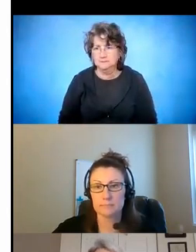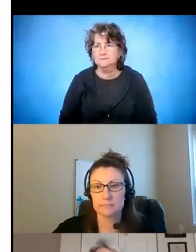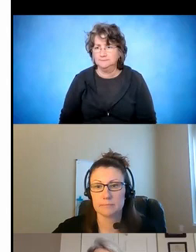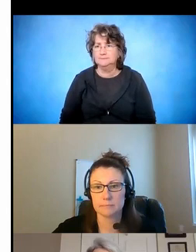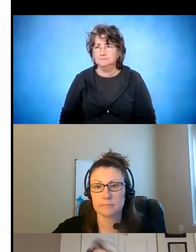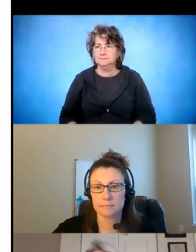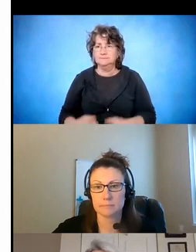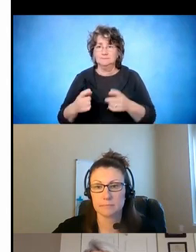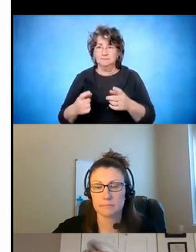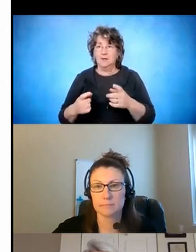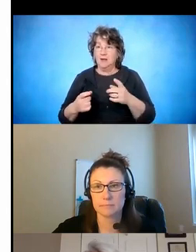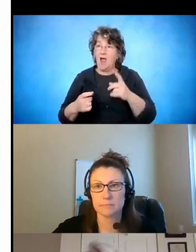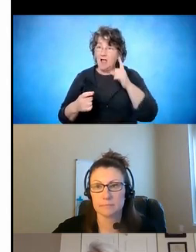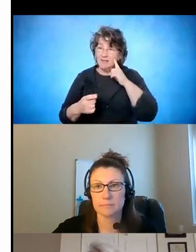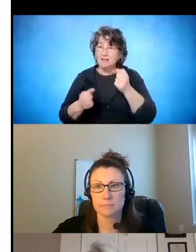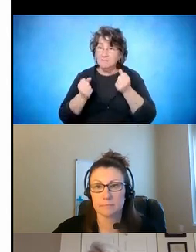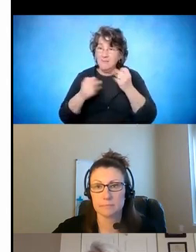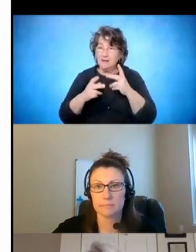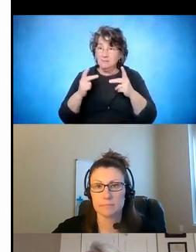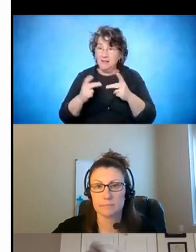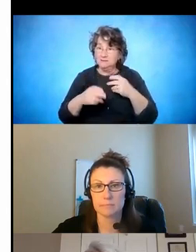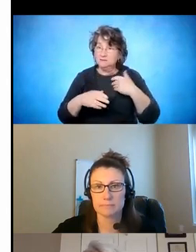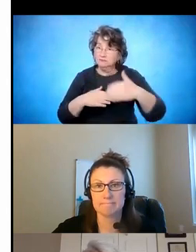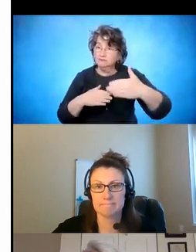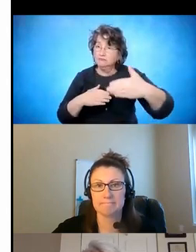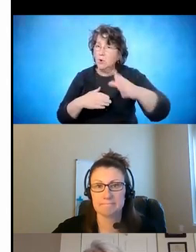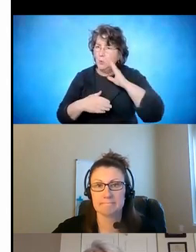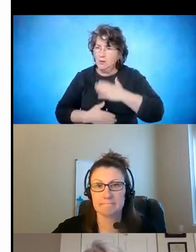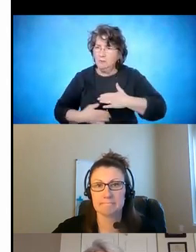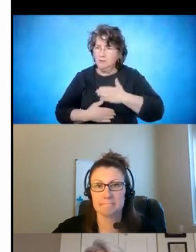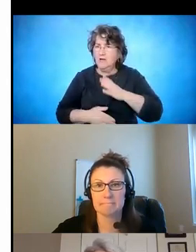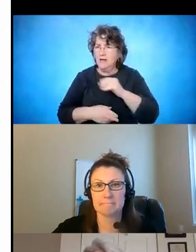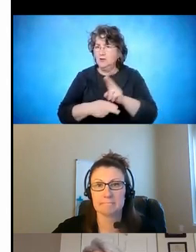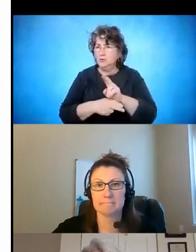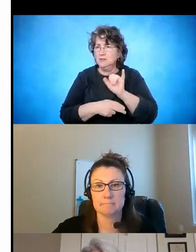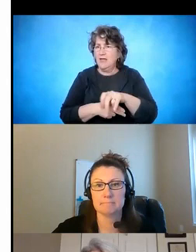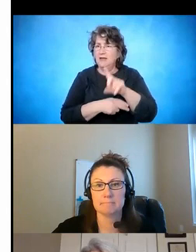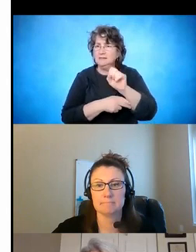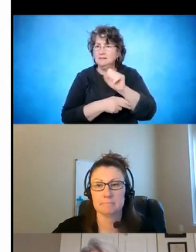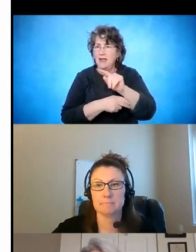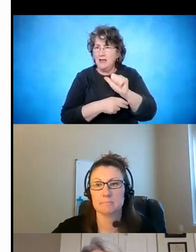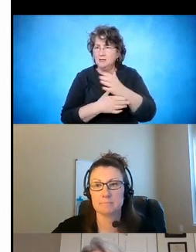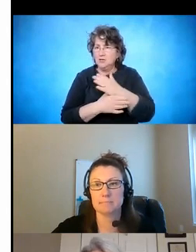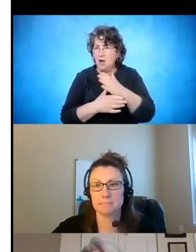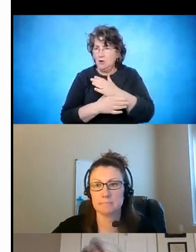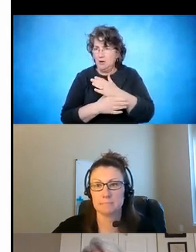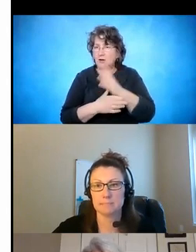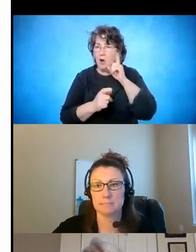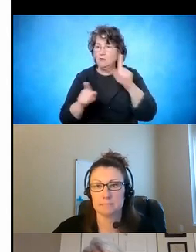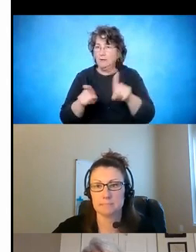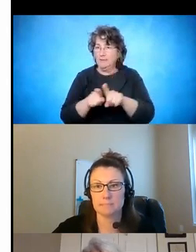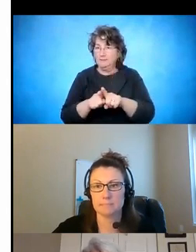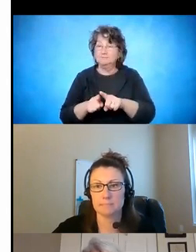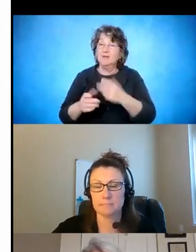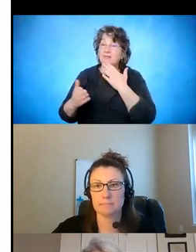of places over time that we will appreciate and use that data sharing agreement. Great. Thank you so much. So Linda,